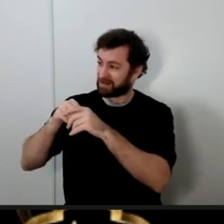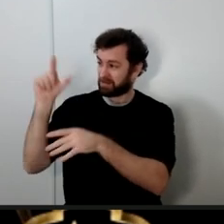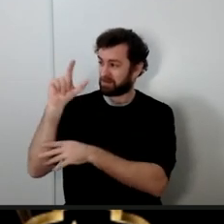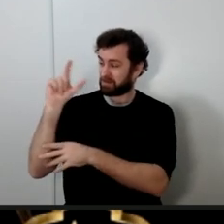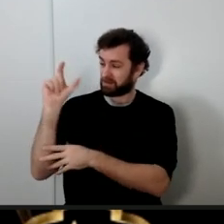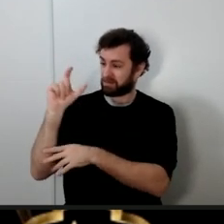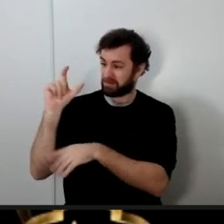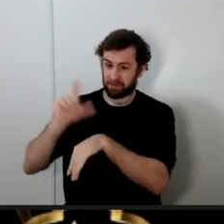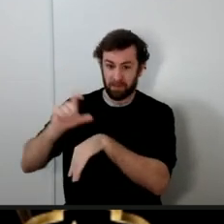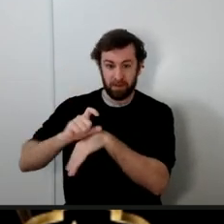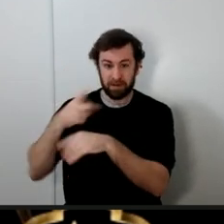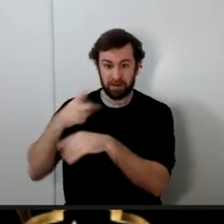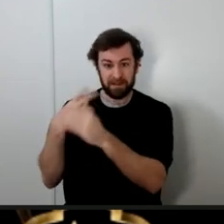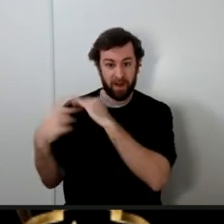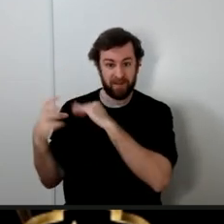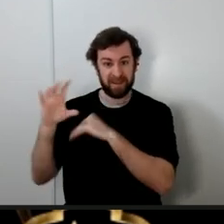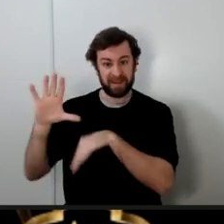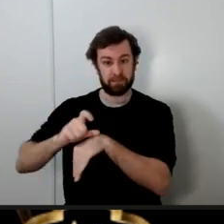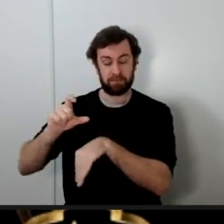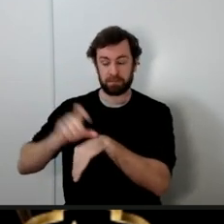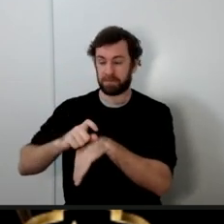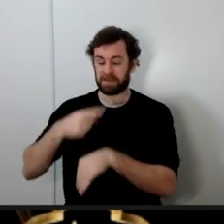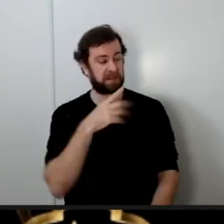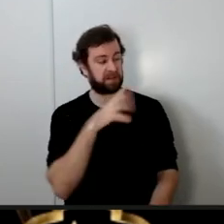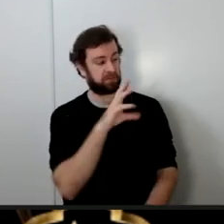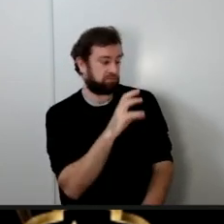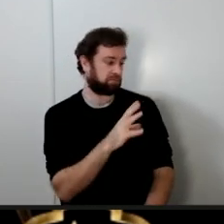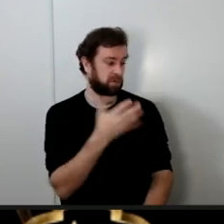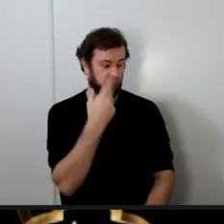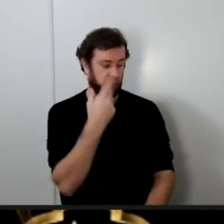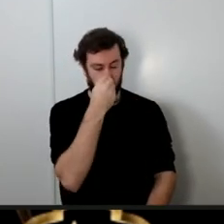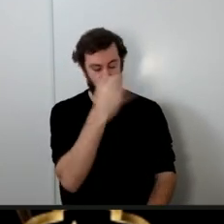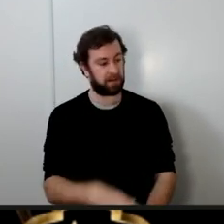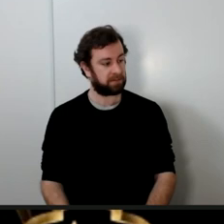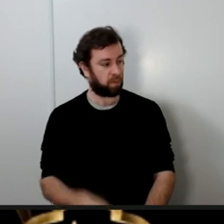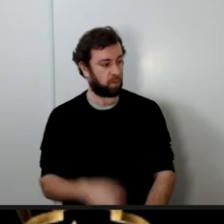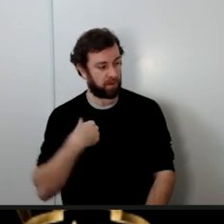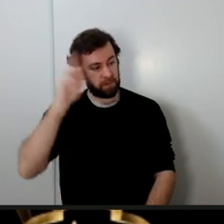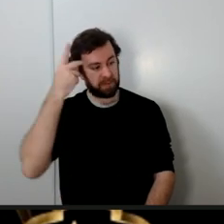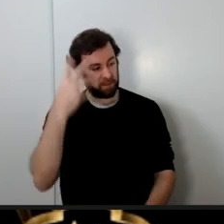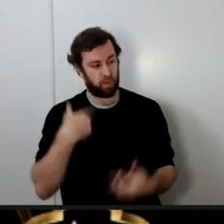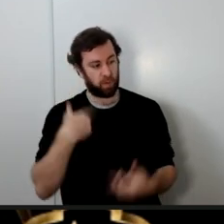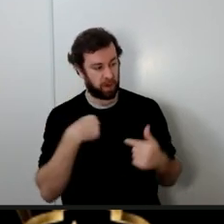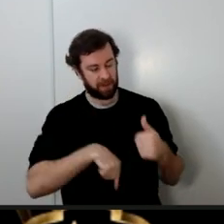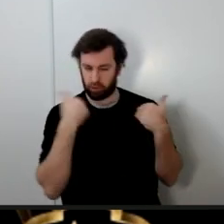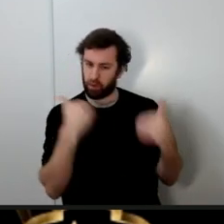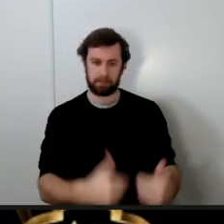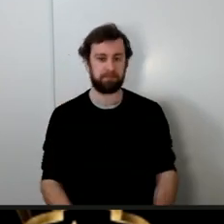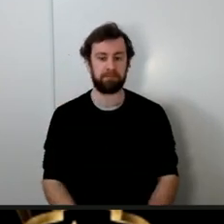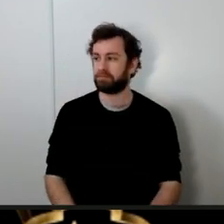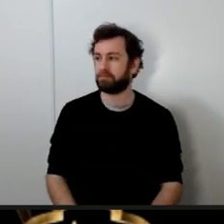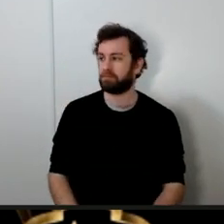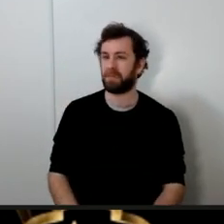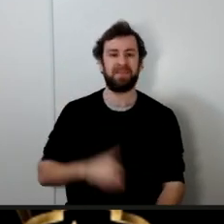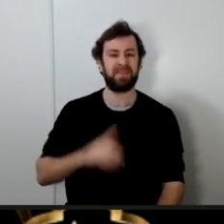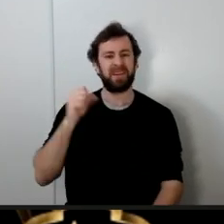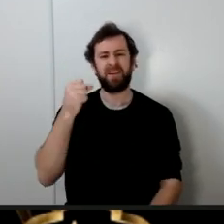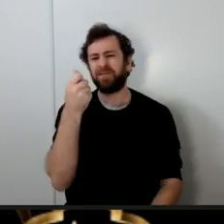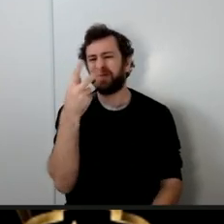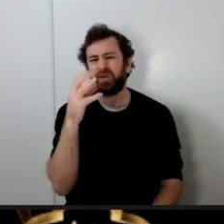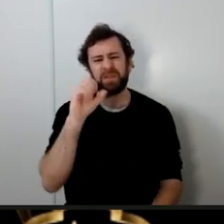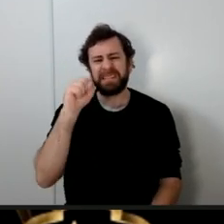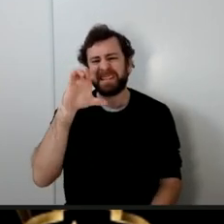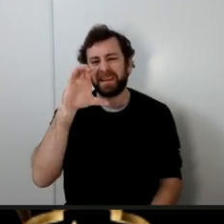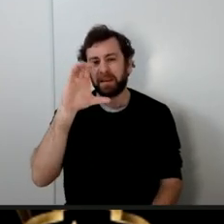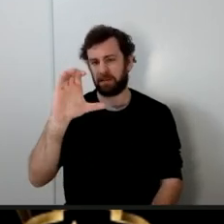something like that they said so what we have a political agenda we have to follow through within seconds the attack